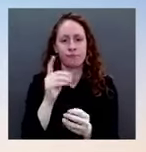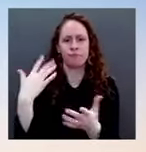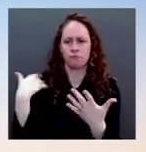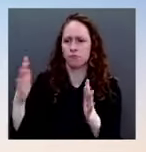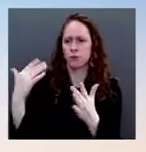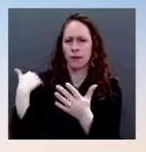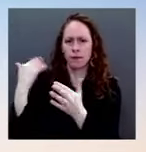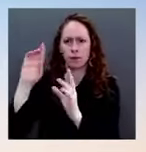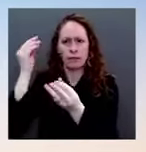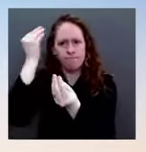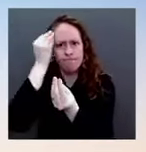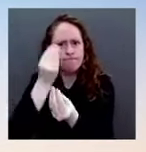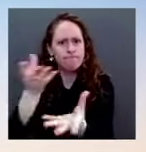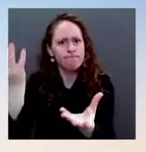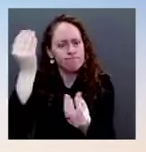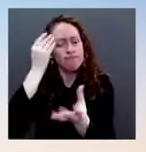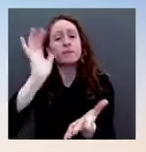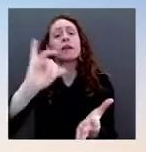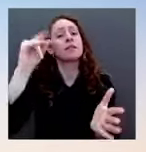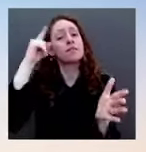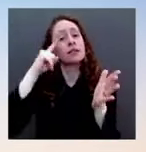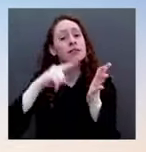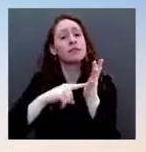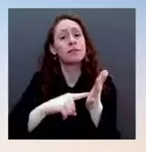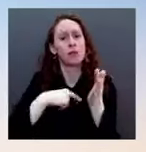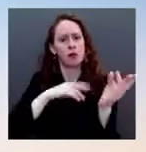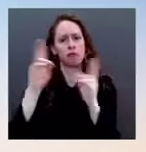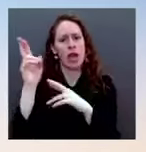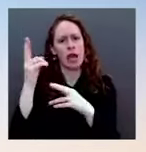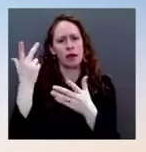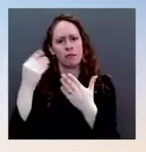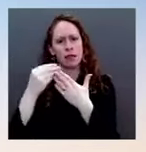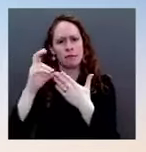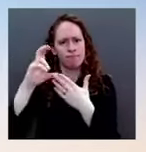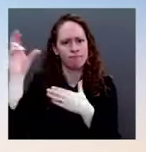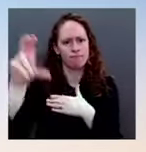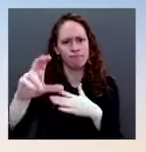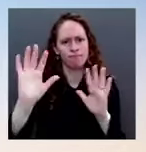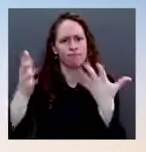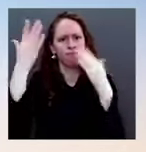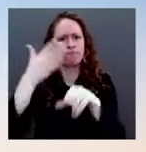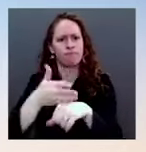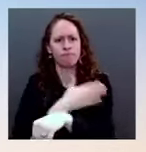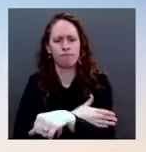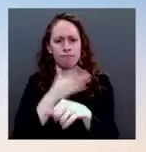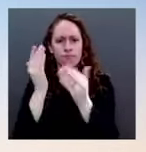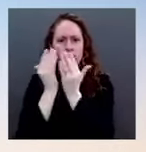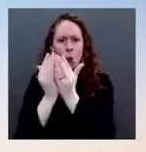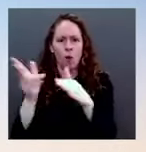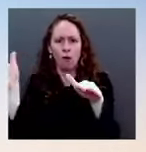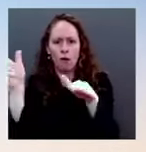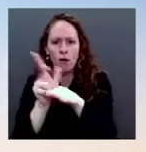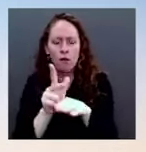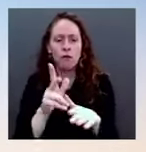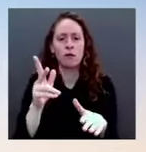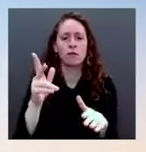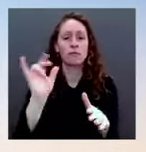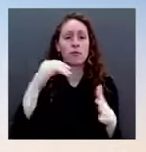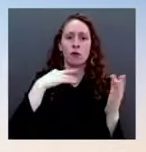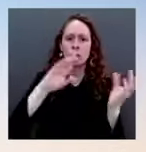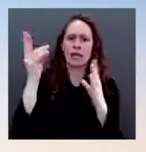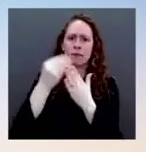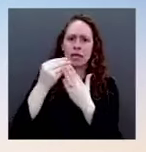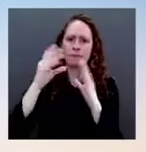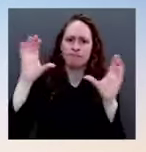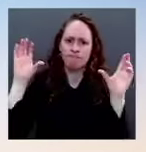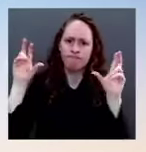we just made in bridges and the ones that we sent out, the ones that Michael Regan sent out on clean water and clean air. The governors now have this money. On top of that,